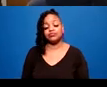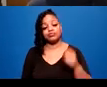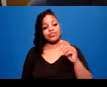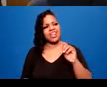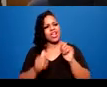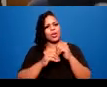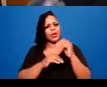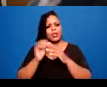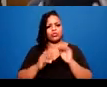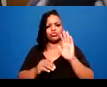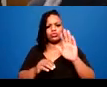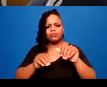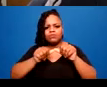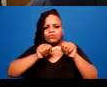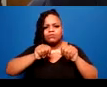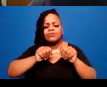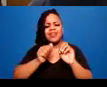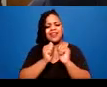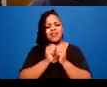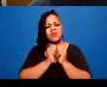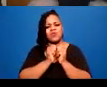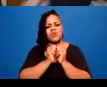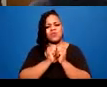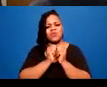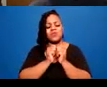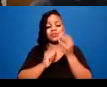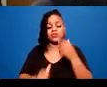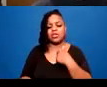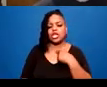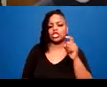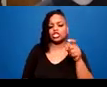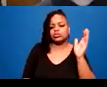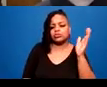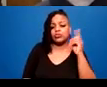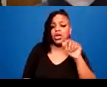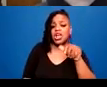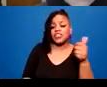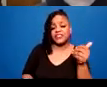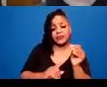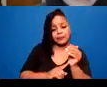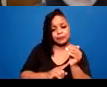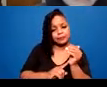I should be talking for another 15 minutes or so, and then hopefully we'll have time for questions at the end.